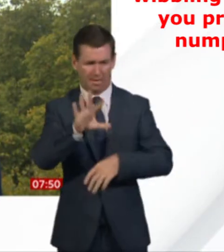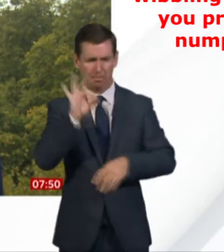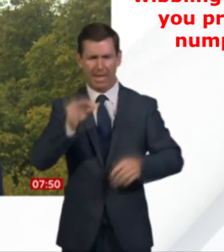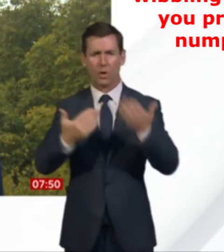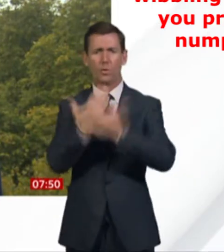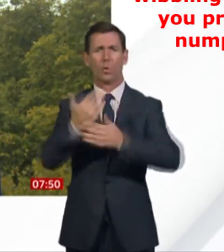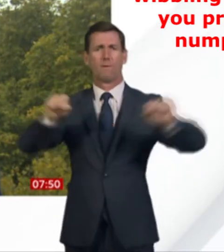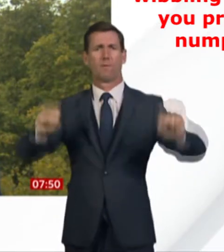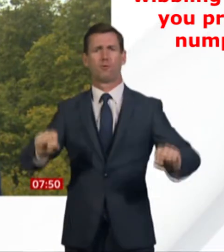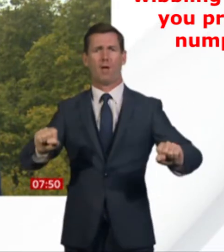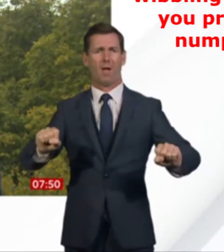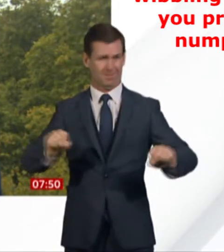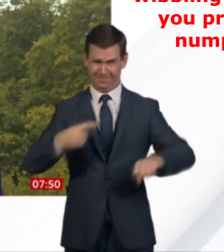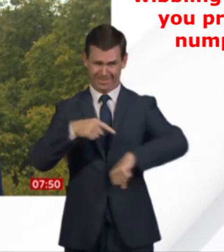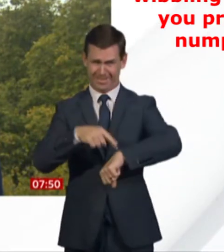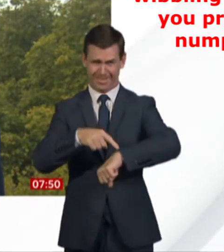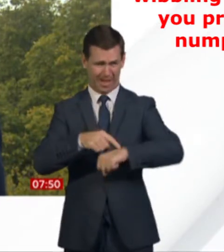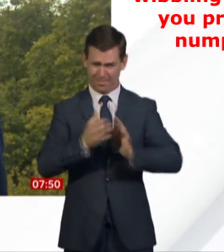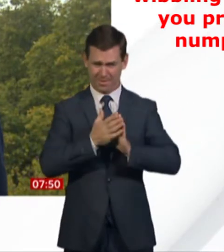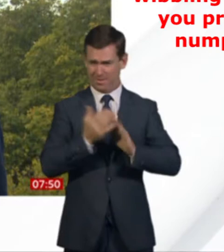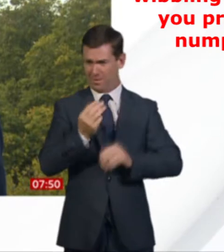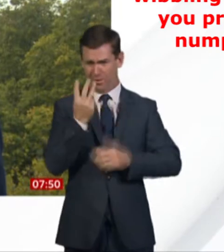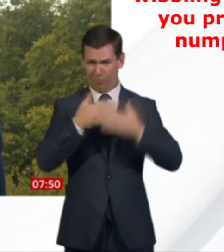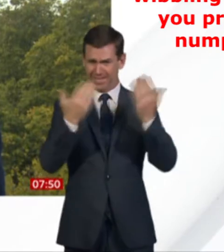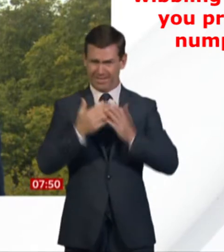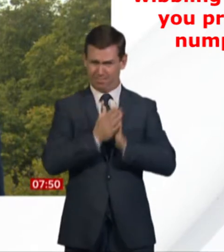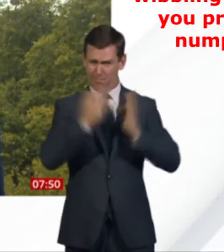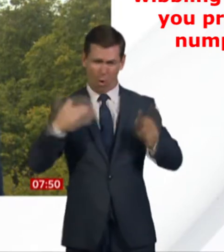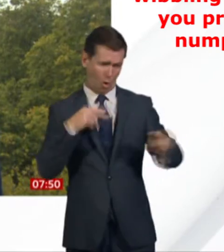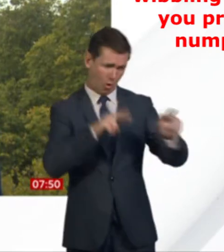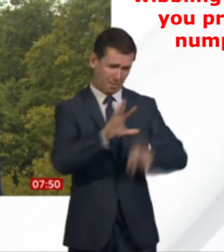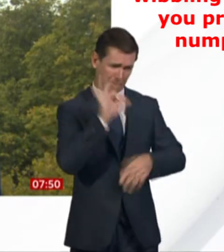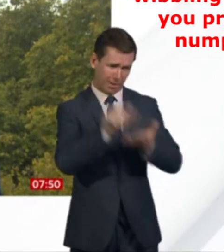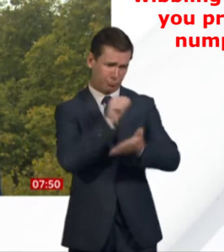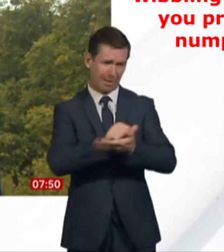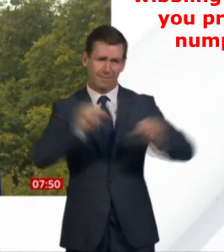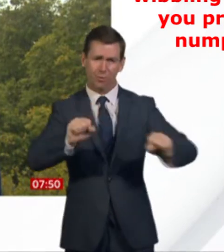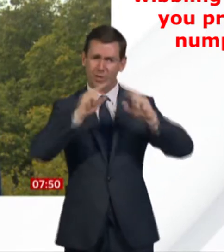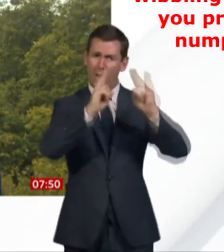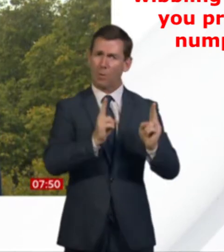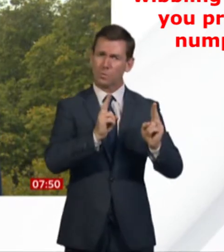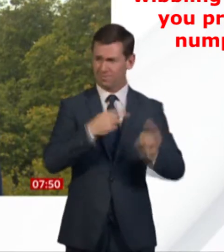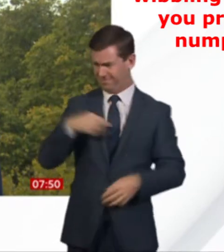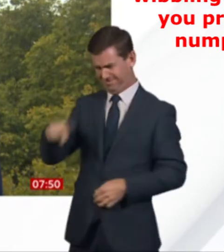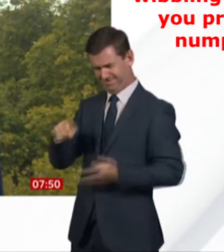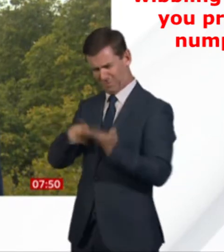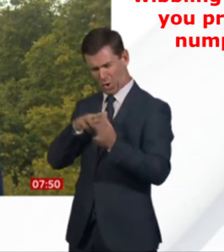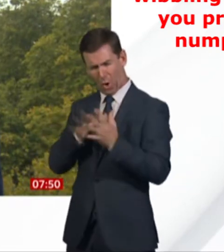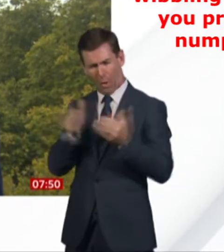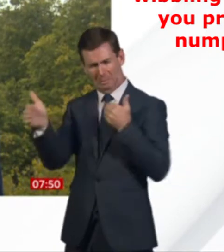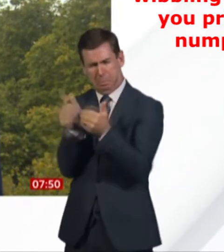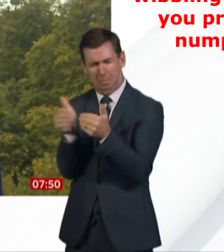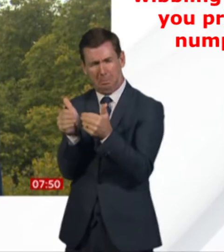or not to back their Brexit bill or amend it or the rest of it. It's not sensible. It's not ridiculous. It's ridiculous. can't be playing these cheap games.